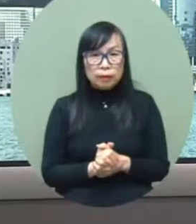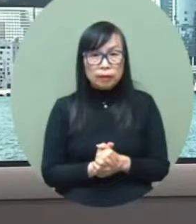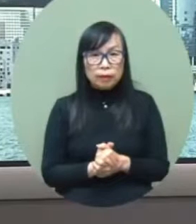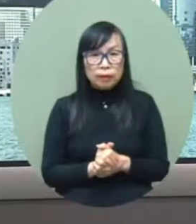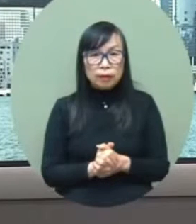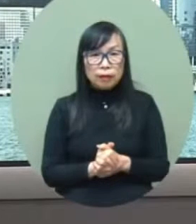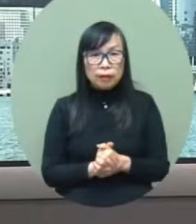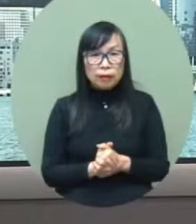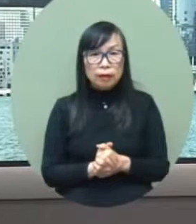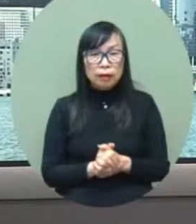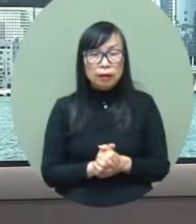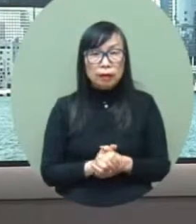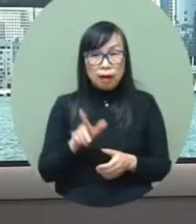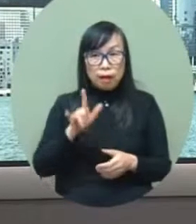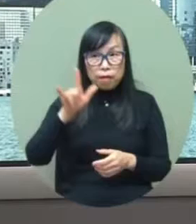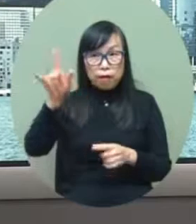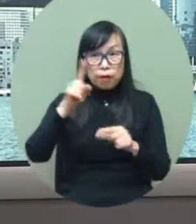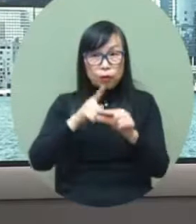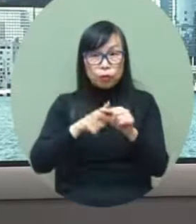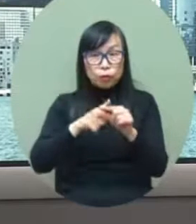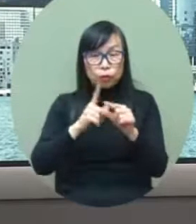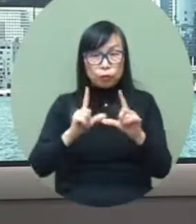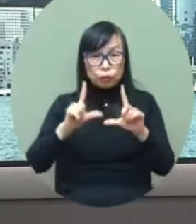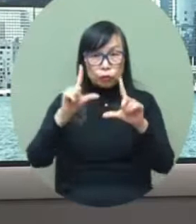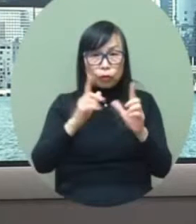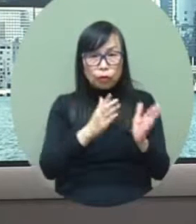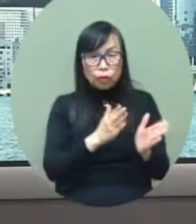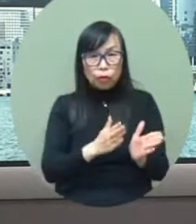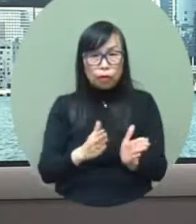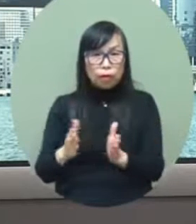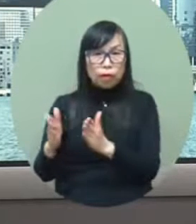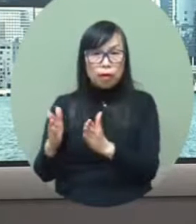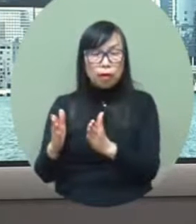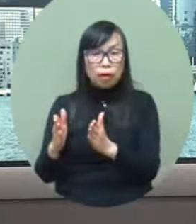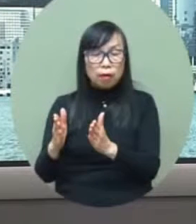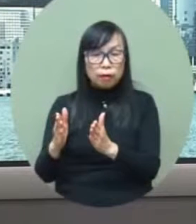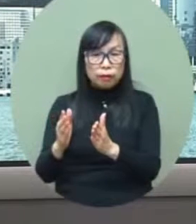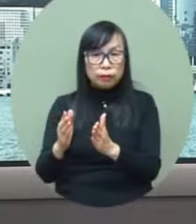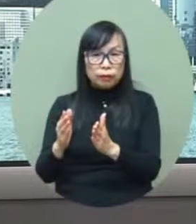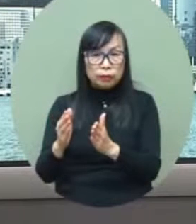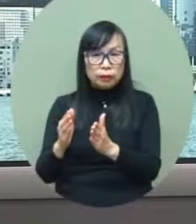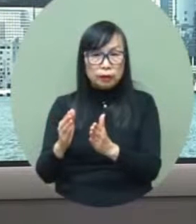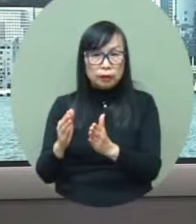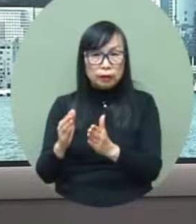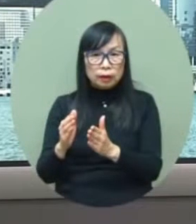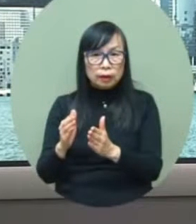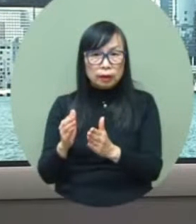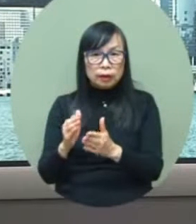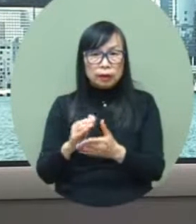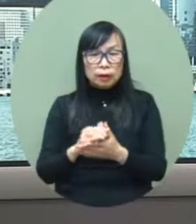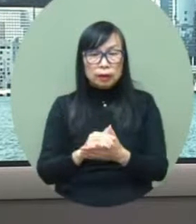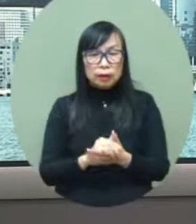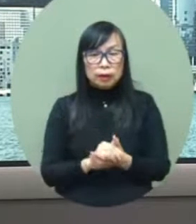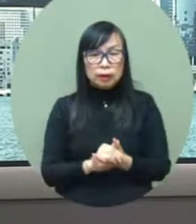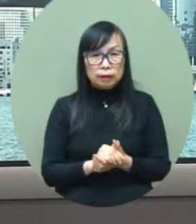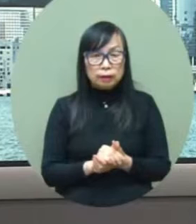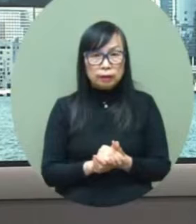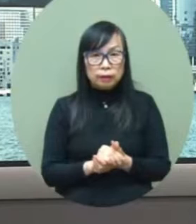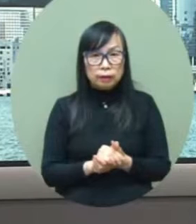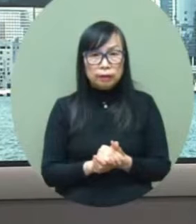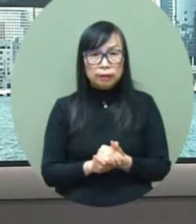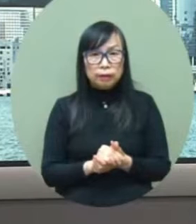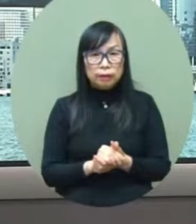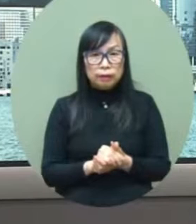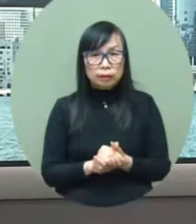president xi jinping in his visit to saudi arabia when he make his